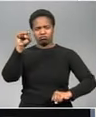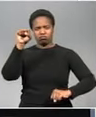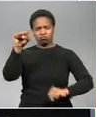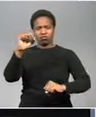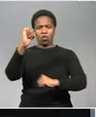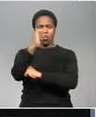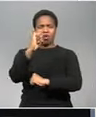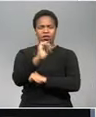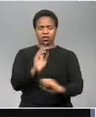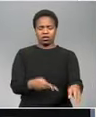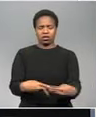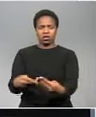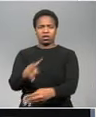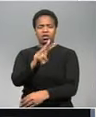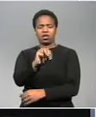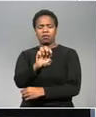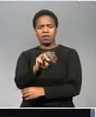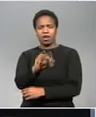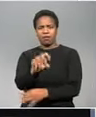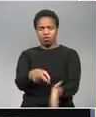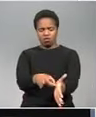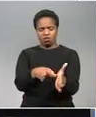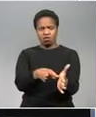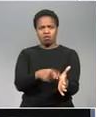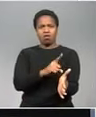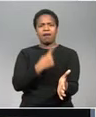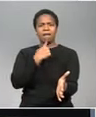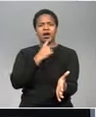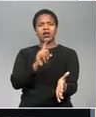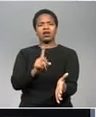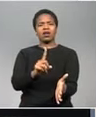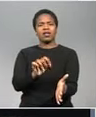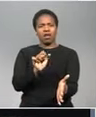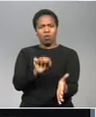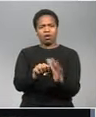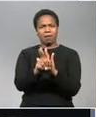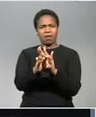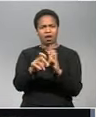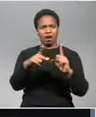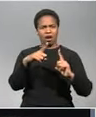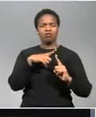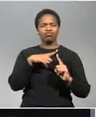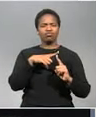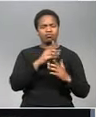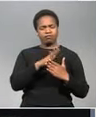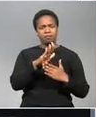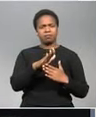they have handed over a memorandum of demands included is a call for the media to actually be regulated